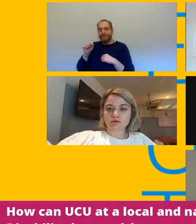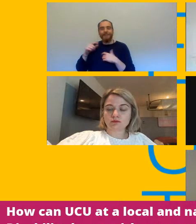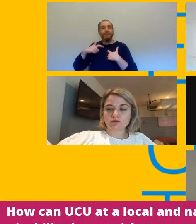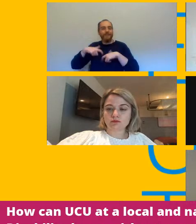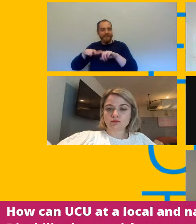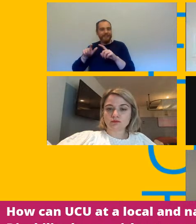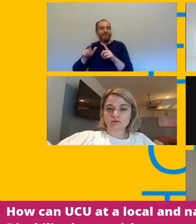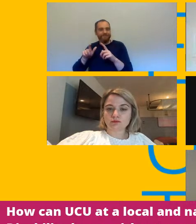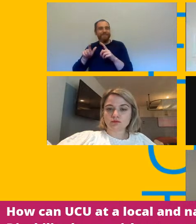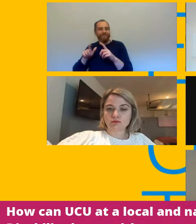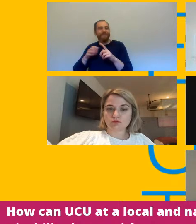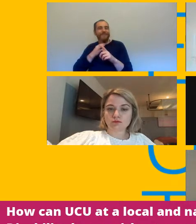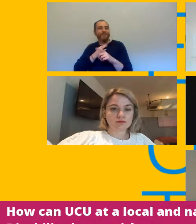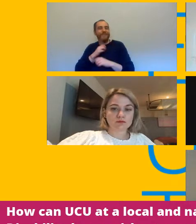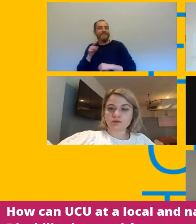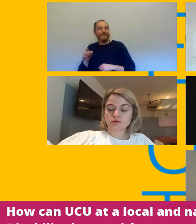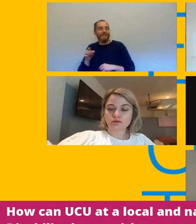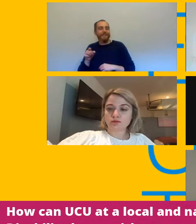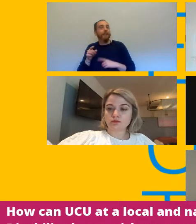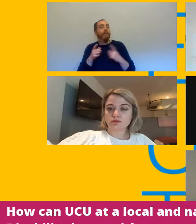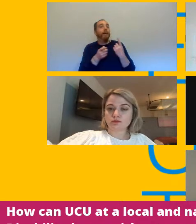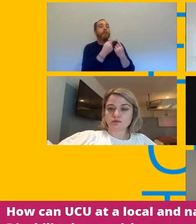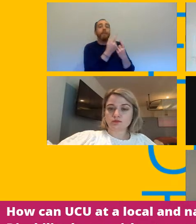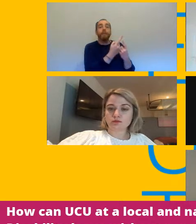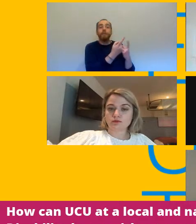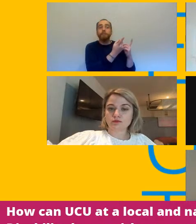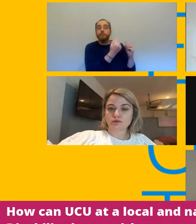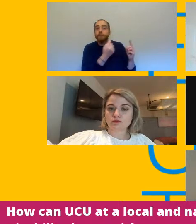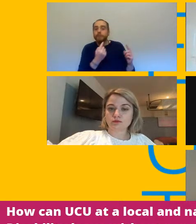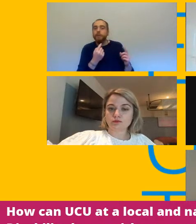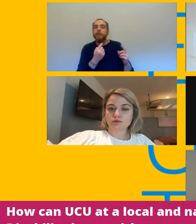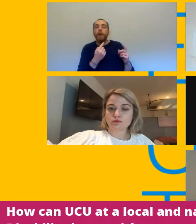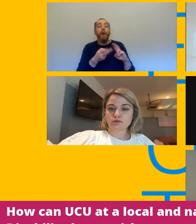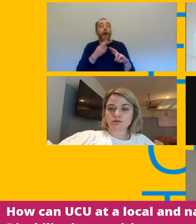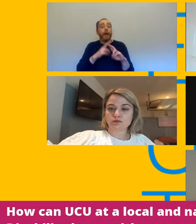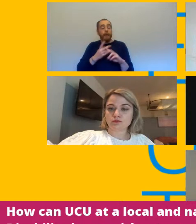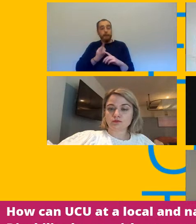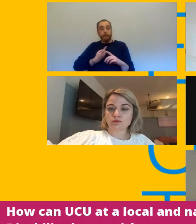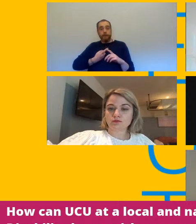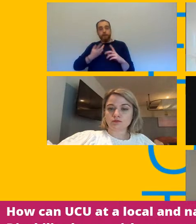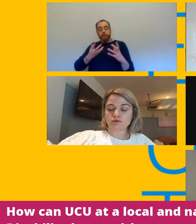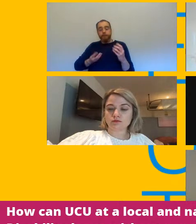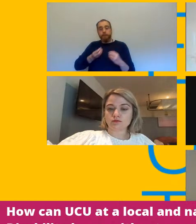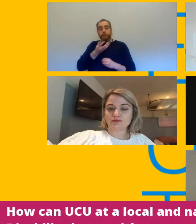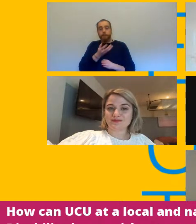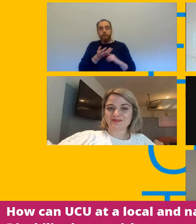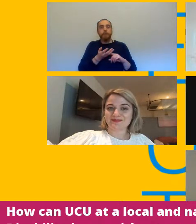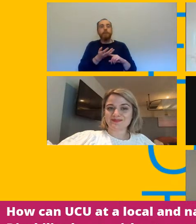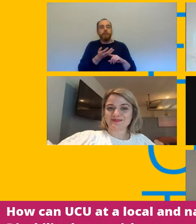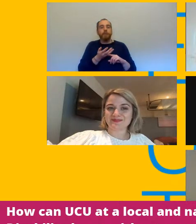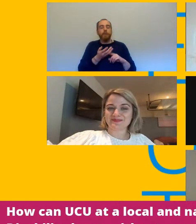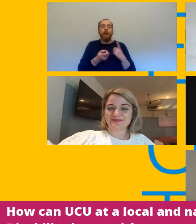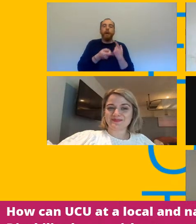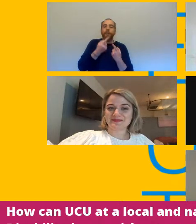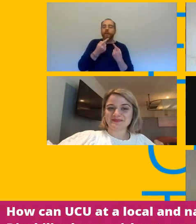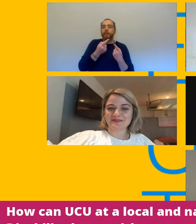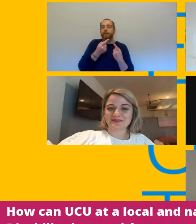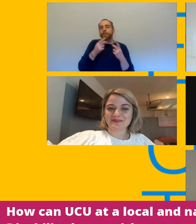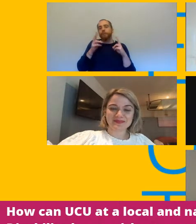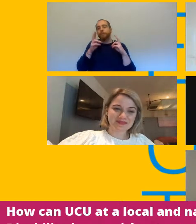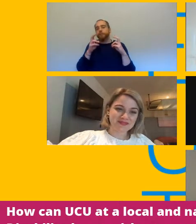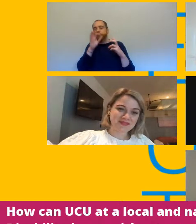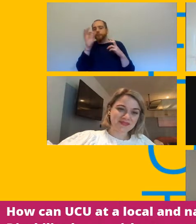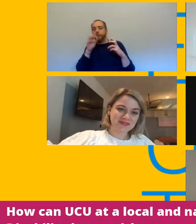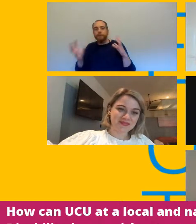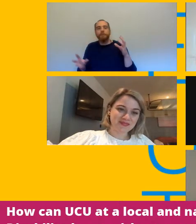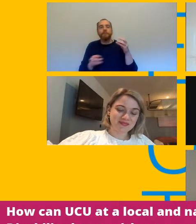to that if i can bring in another element um i'm just testing ed's agility skills here really because it might not need to go up on the screen